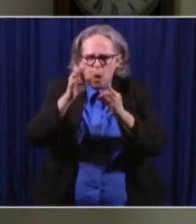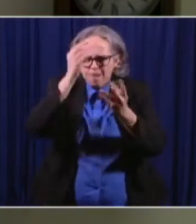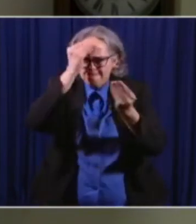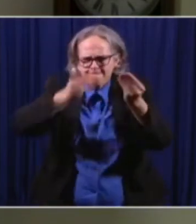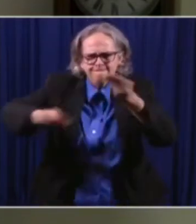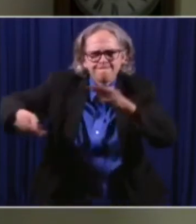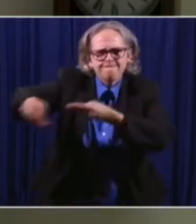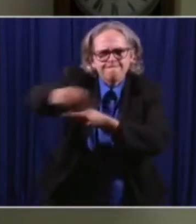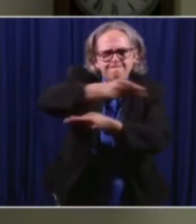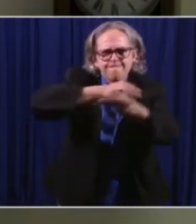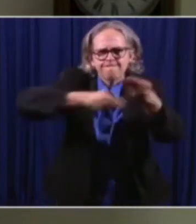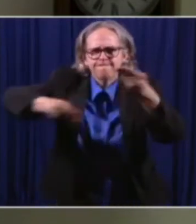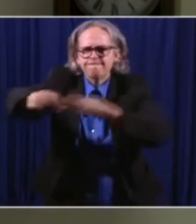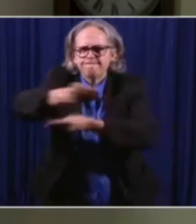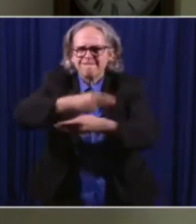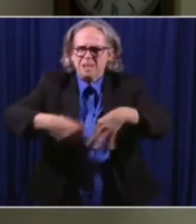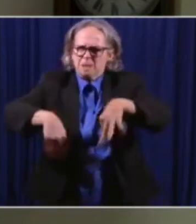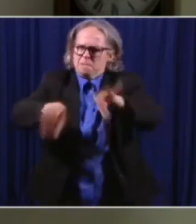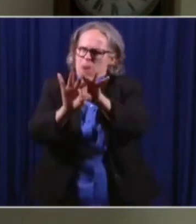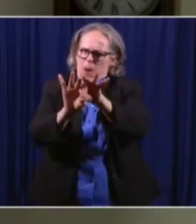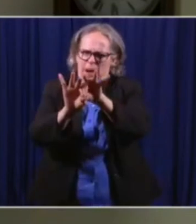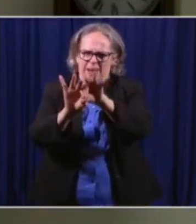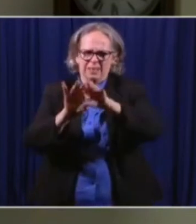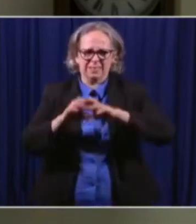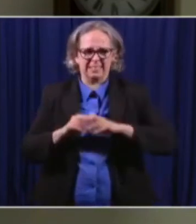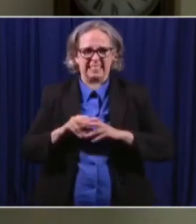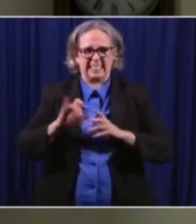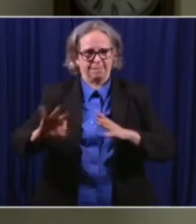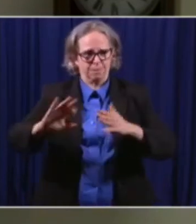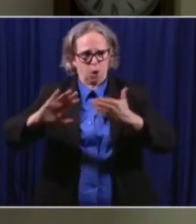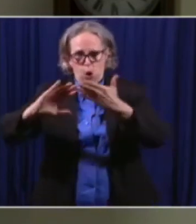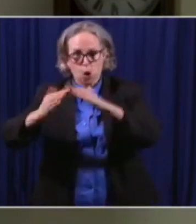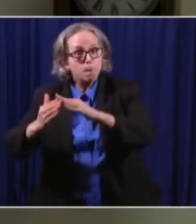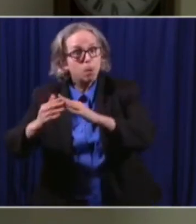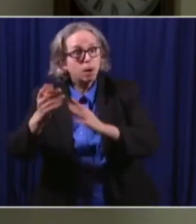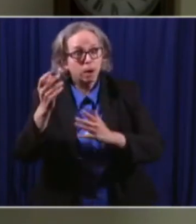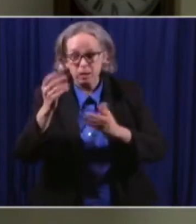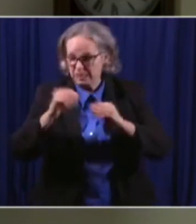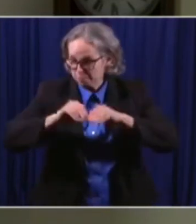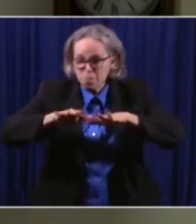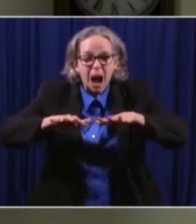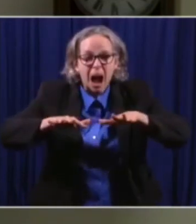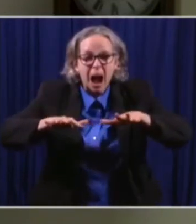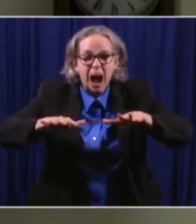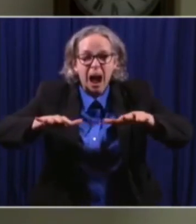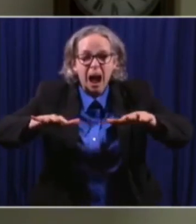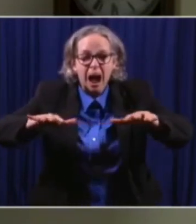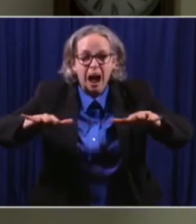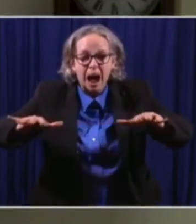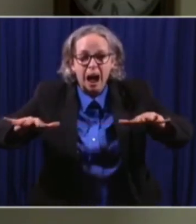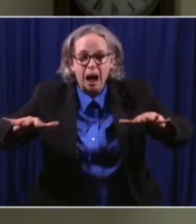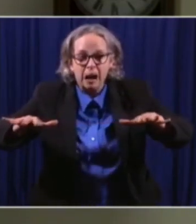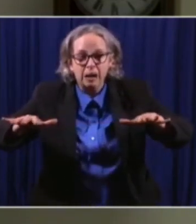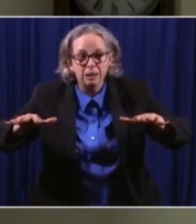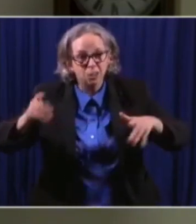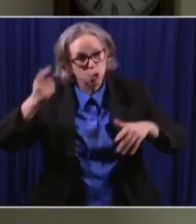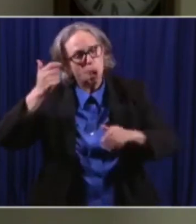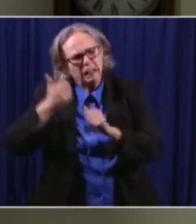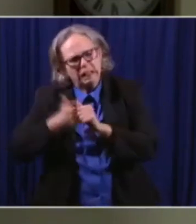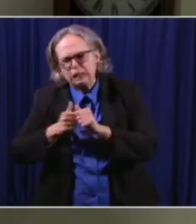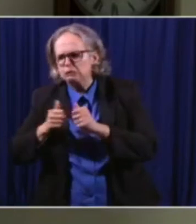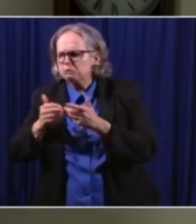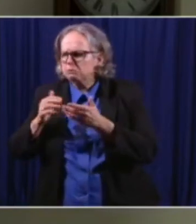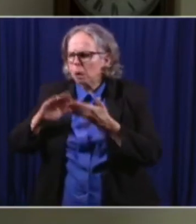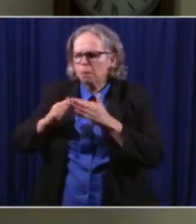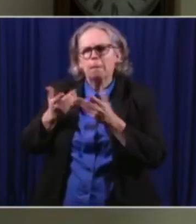If a community has widespread or has spread and every community has some spread of the COVID